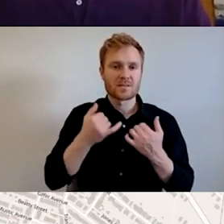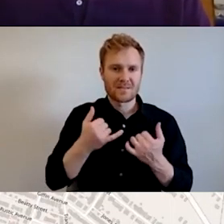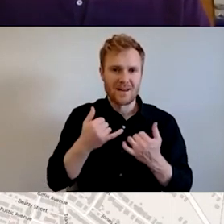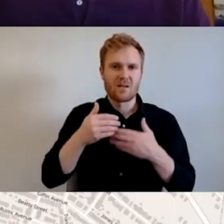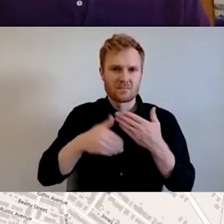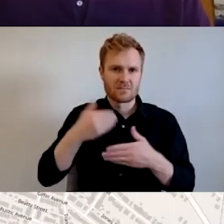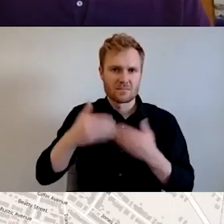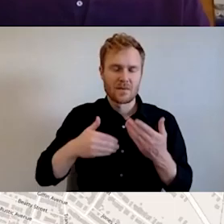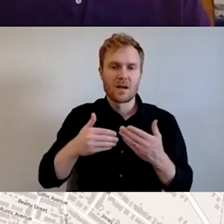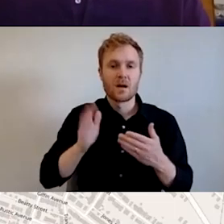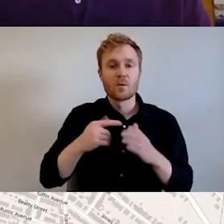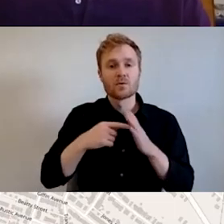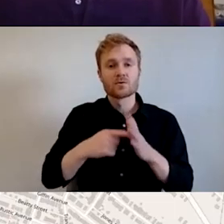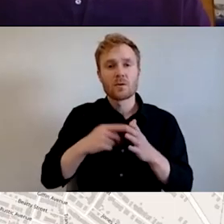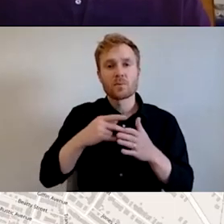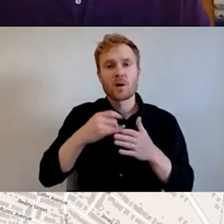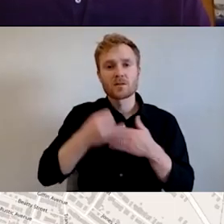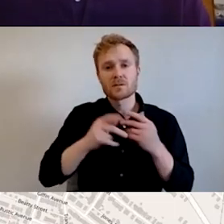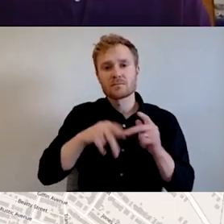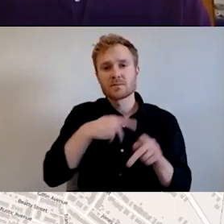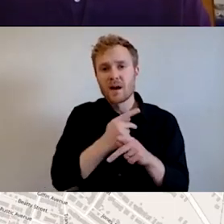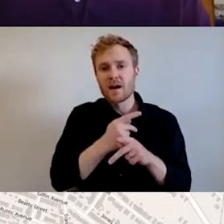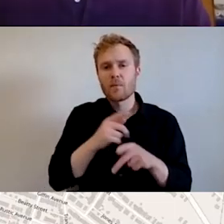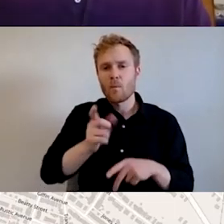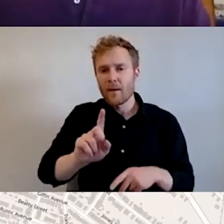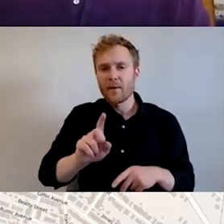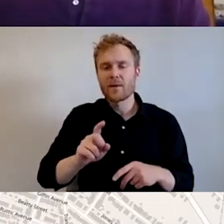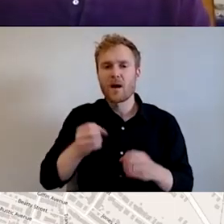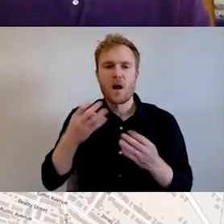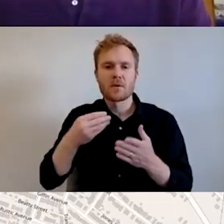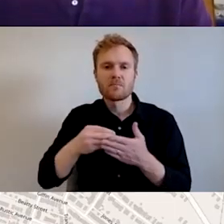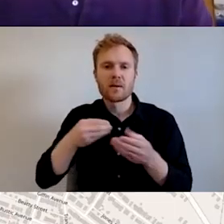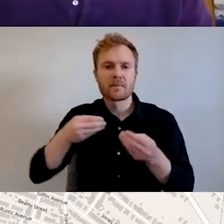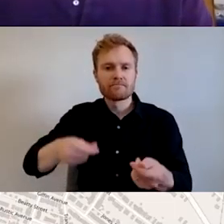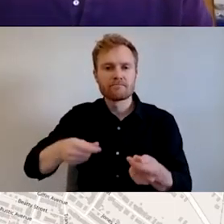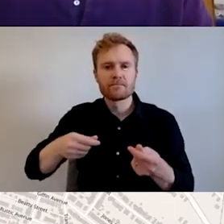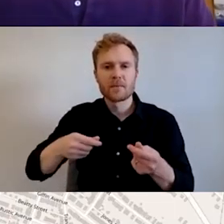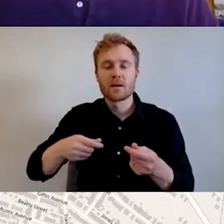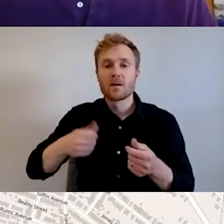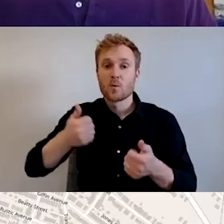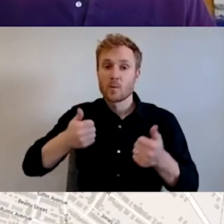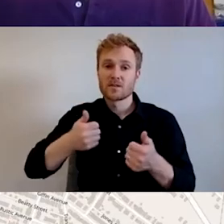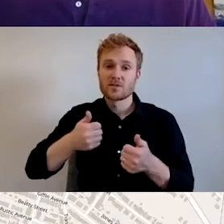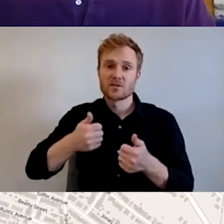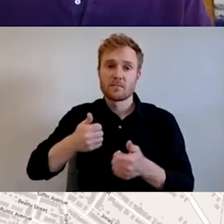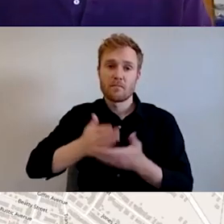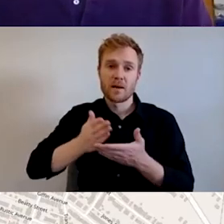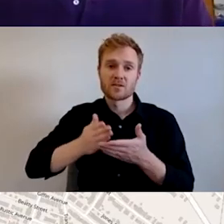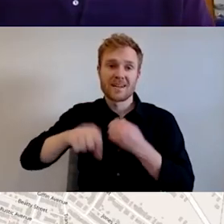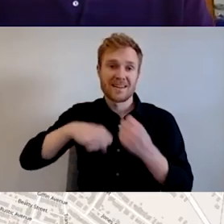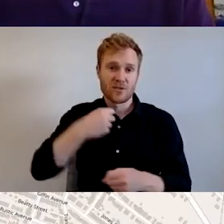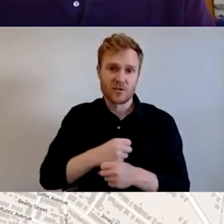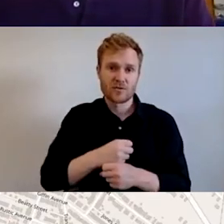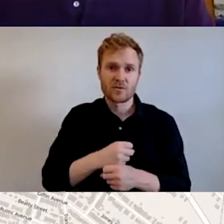project type and the location, the budget for it, which, which capital budget year was in, if you wanted to go look up the budget. Um,